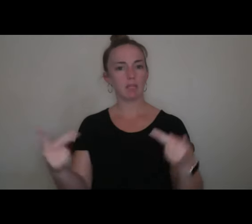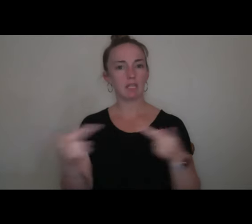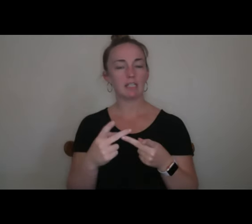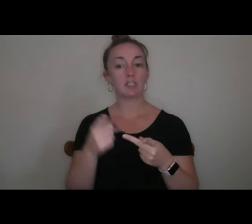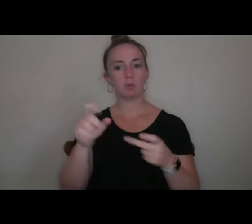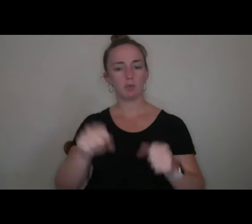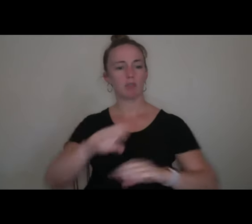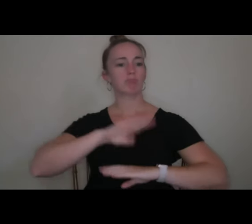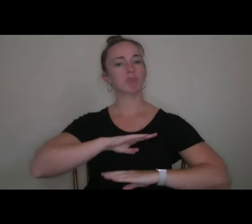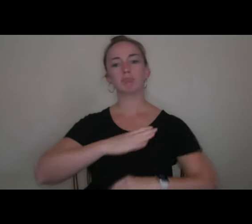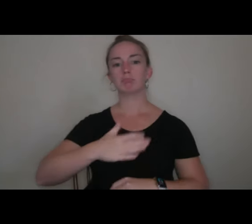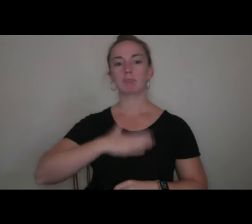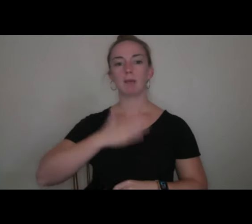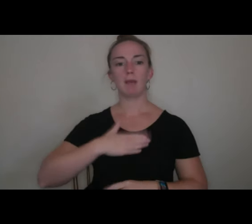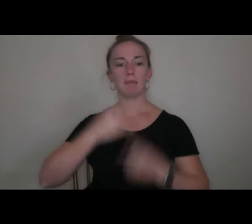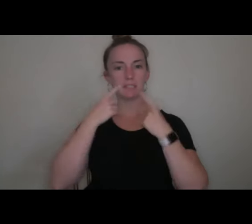happy and successful.